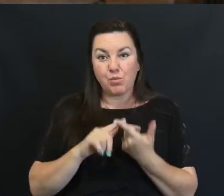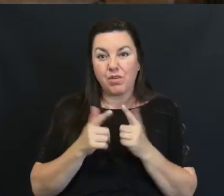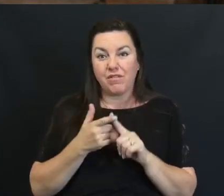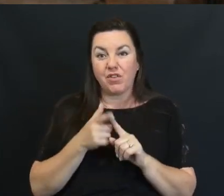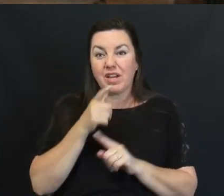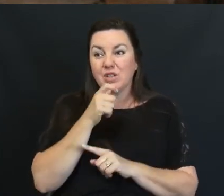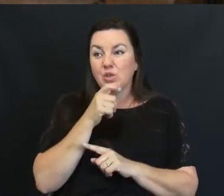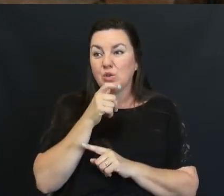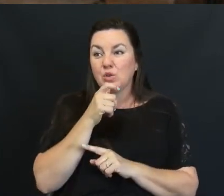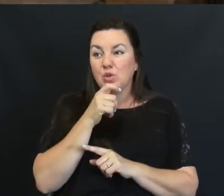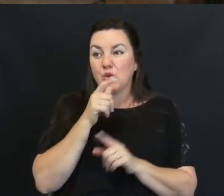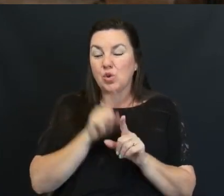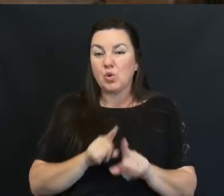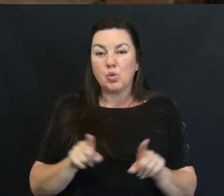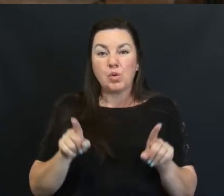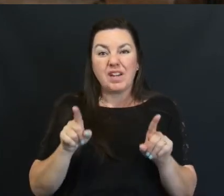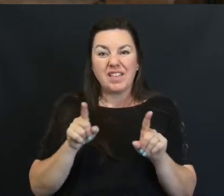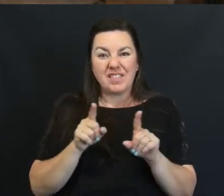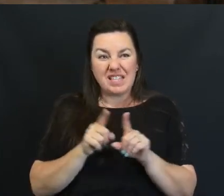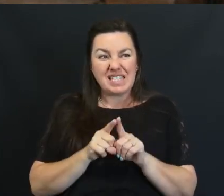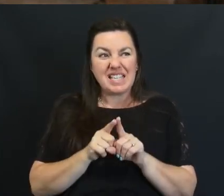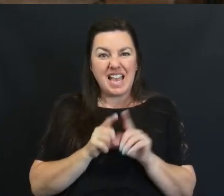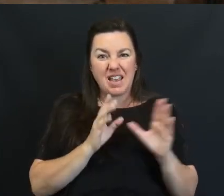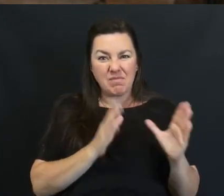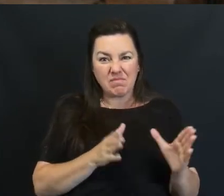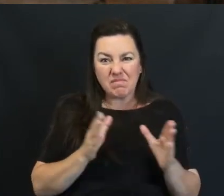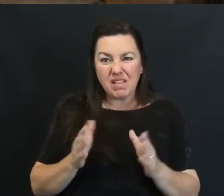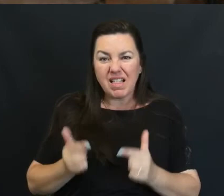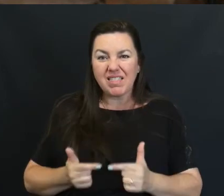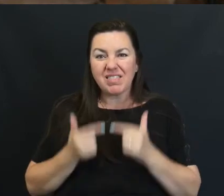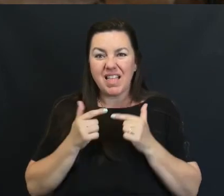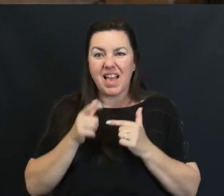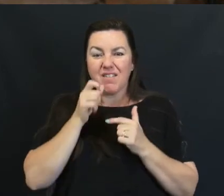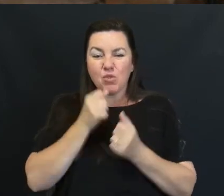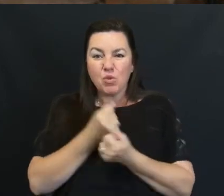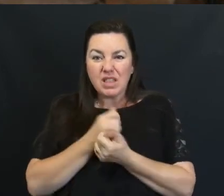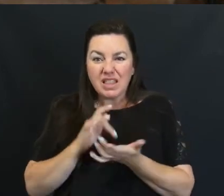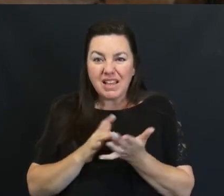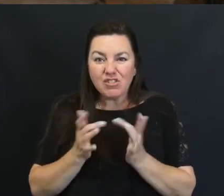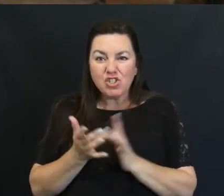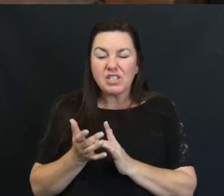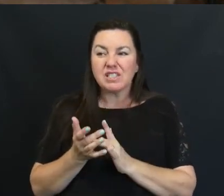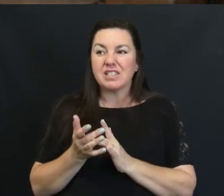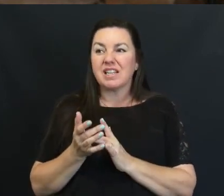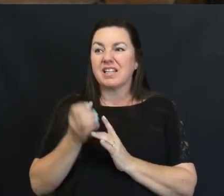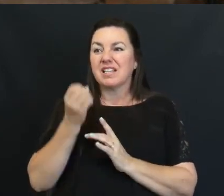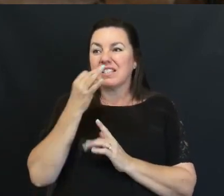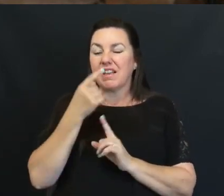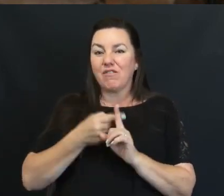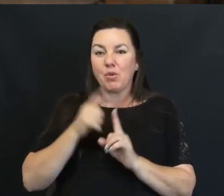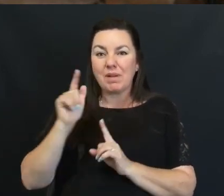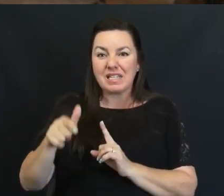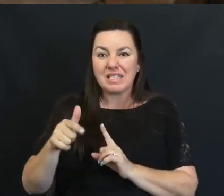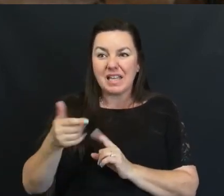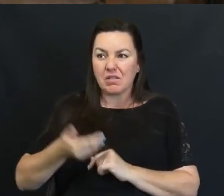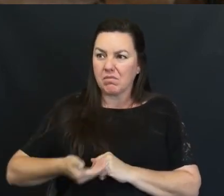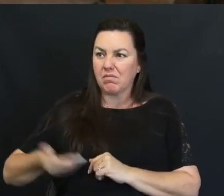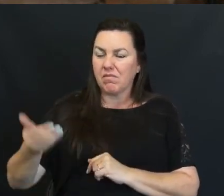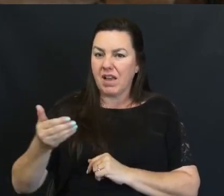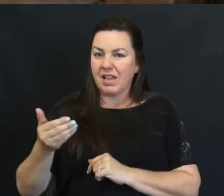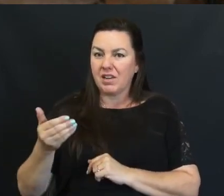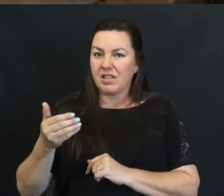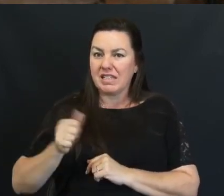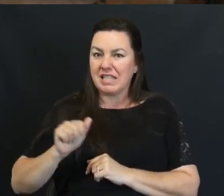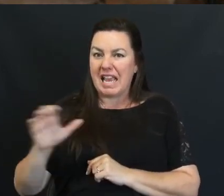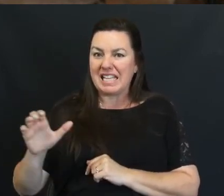Who Were In The Same Phase Of Life And Loved Jesus A Few Months Later We Were Invited To ACC By Two